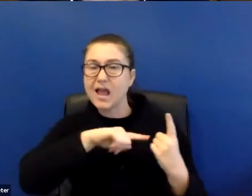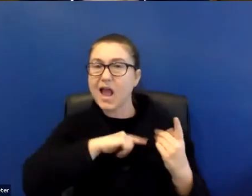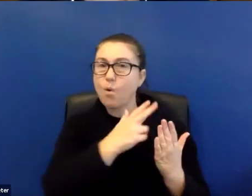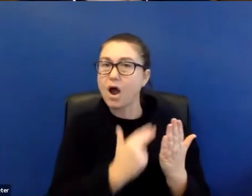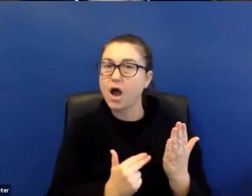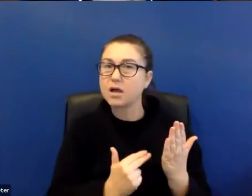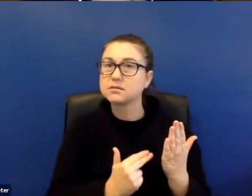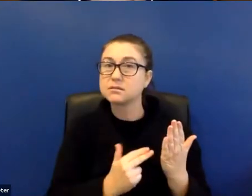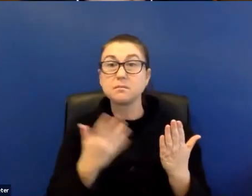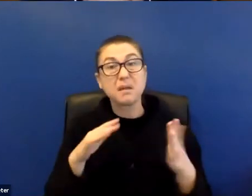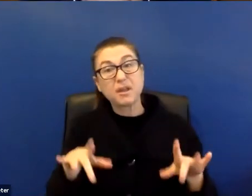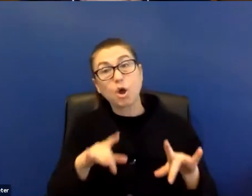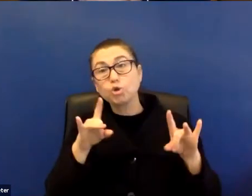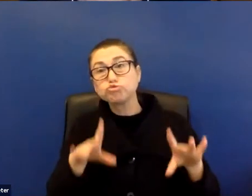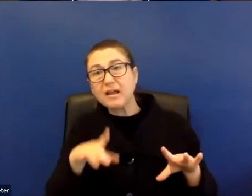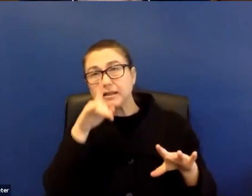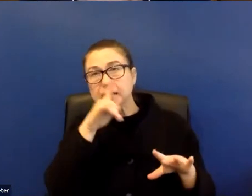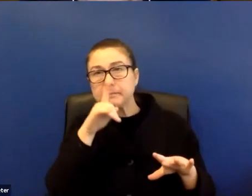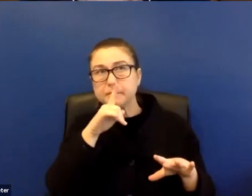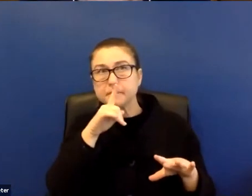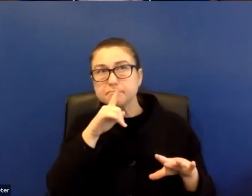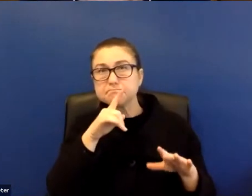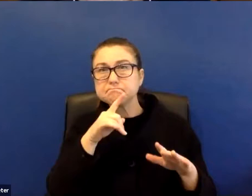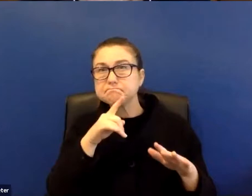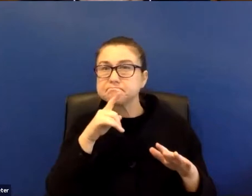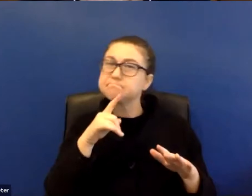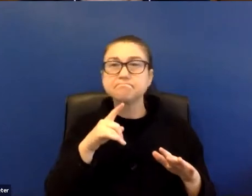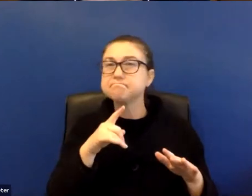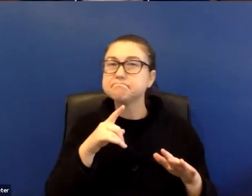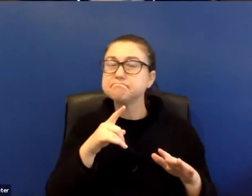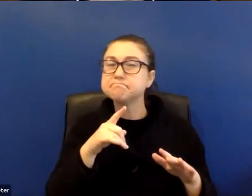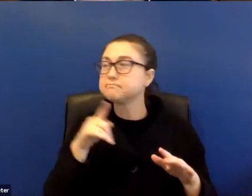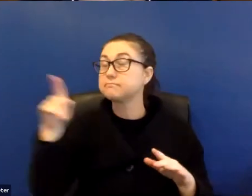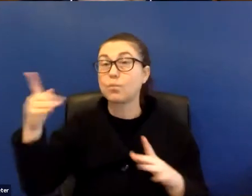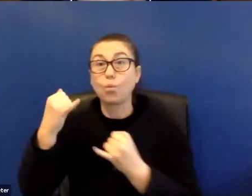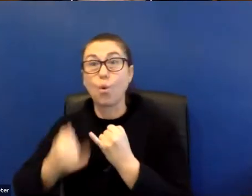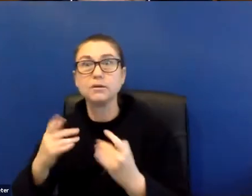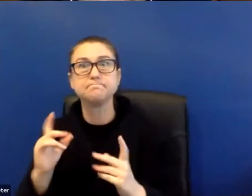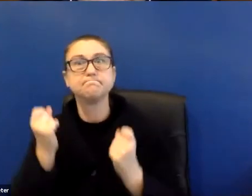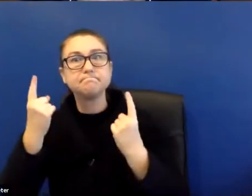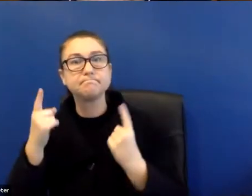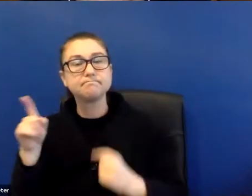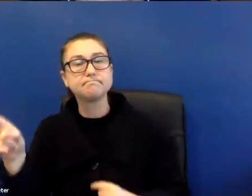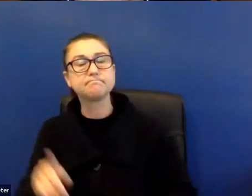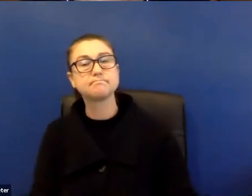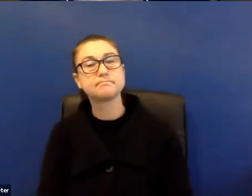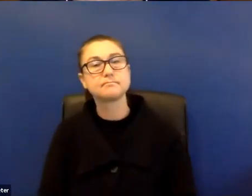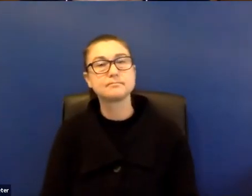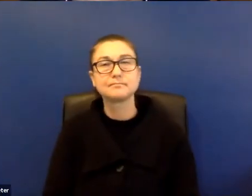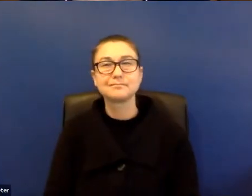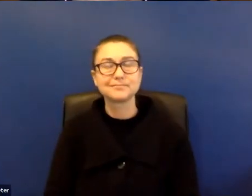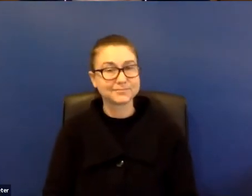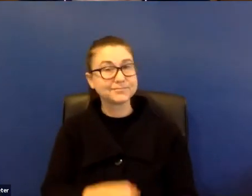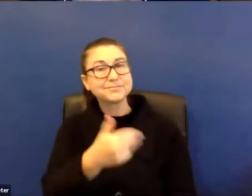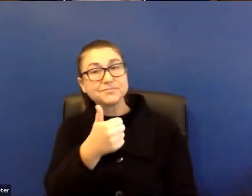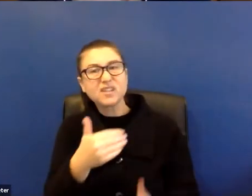maybe Australian audiences have struggled to do. Yes. Thank you. Look, that probably leaves us close